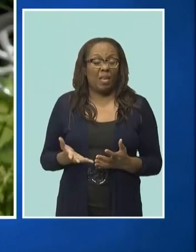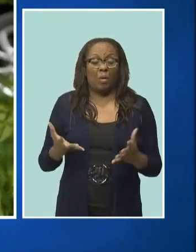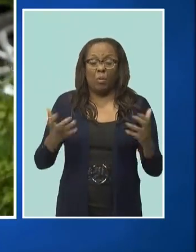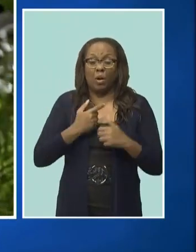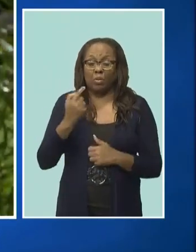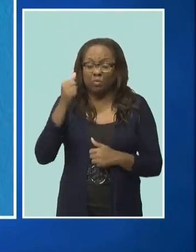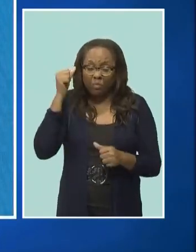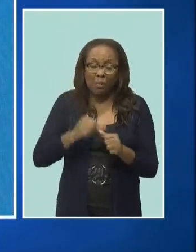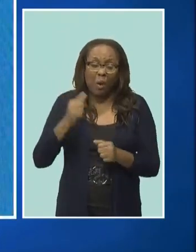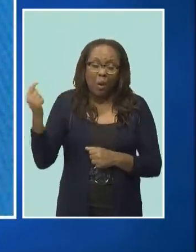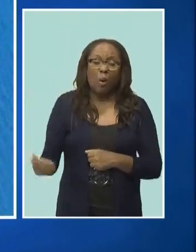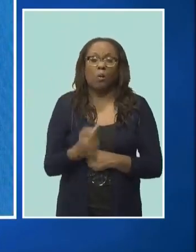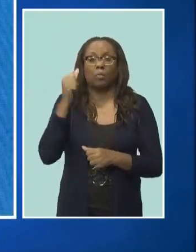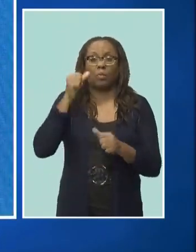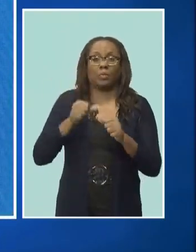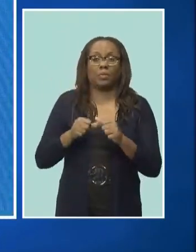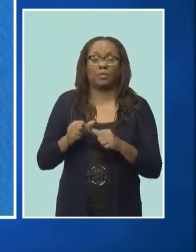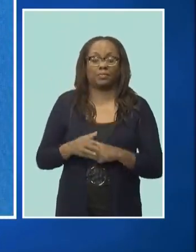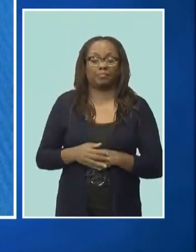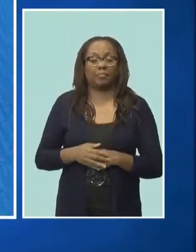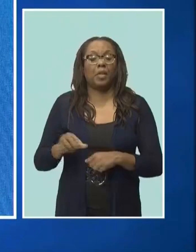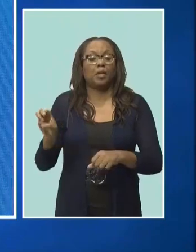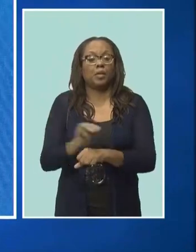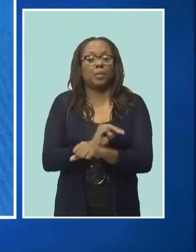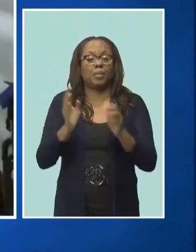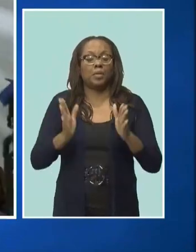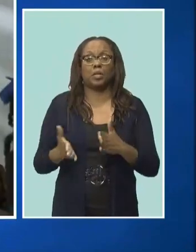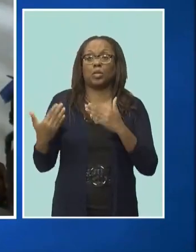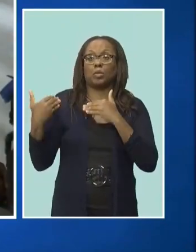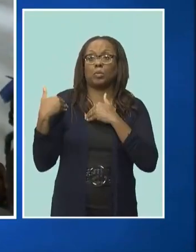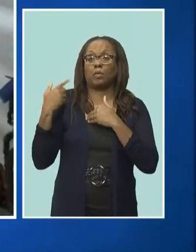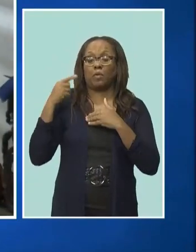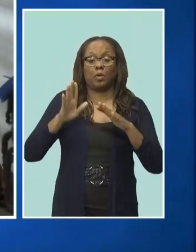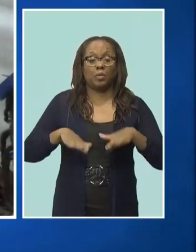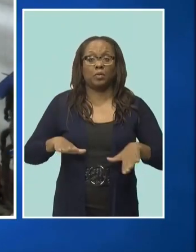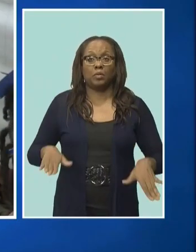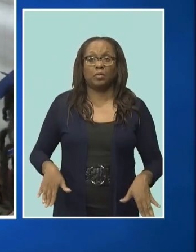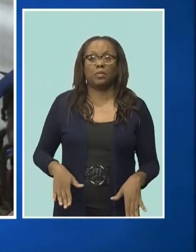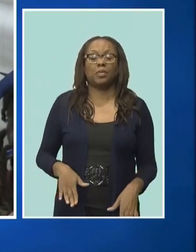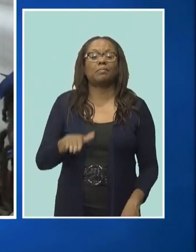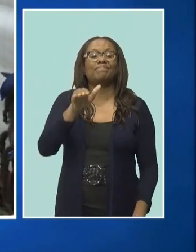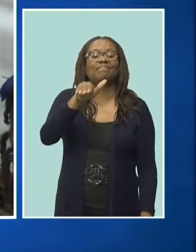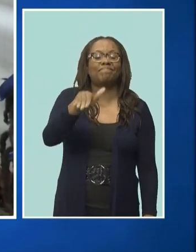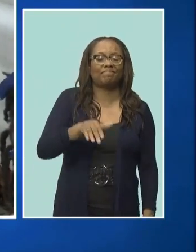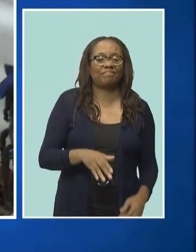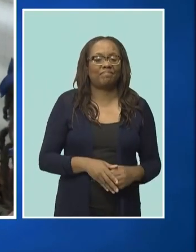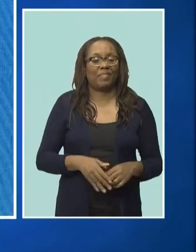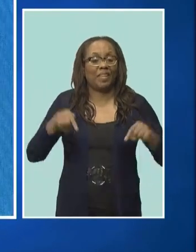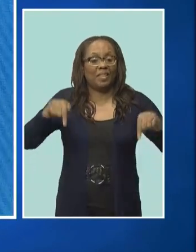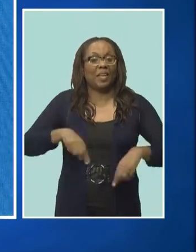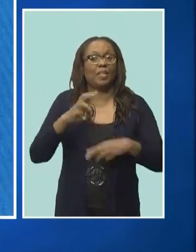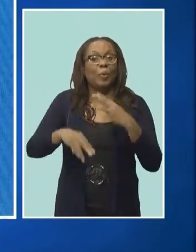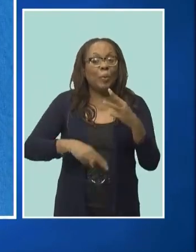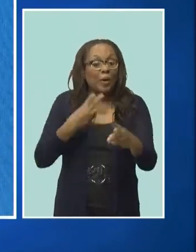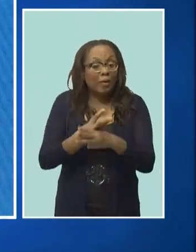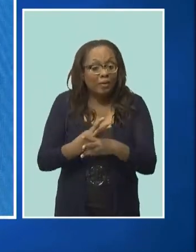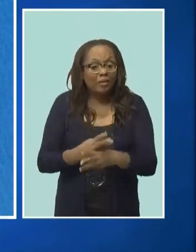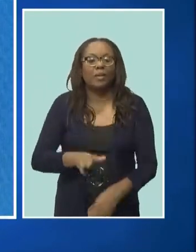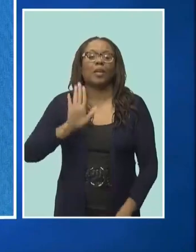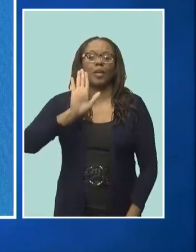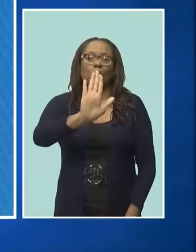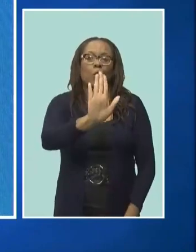Minister with Responsibility for Children, Kirk Humphrey, reminded the young ones that this world is theirs. This is your world.